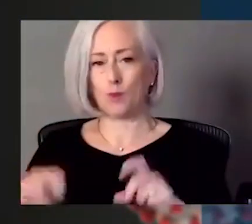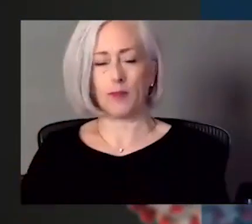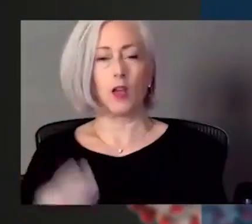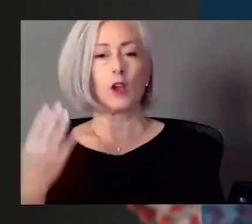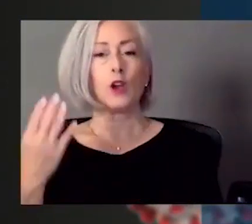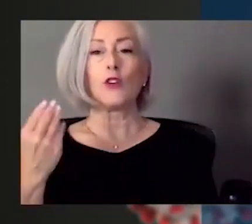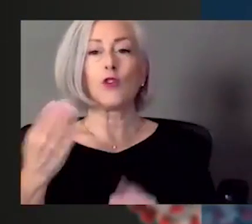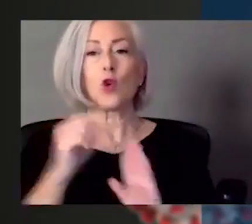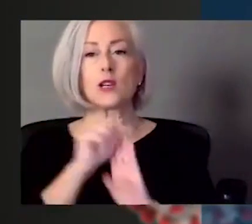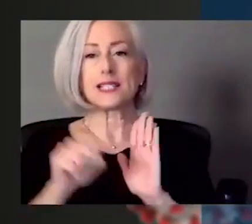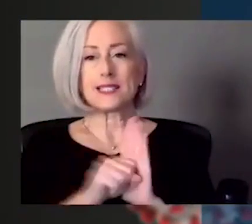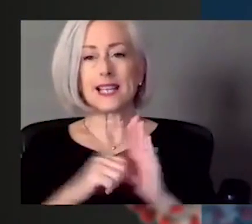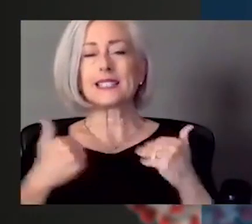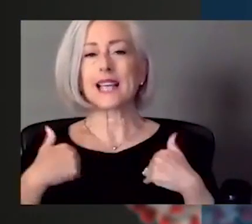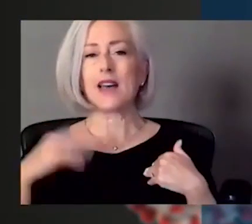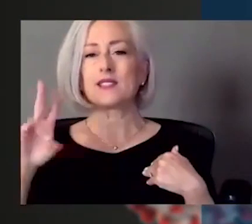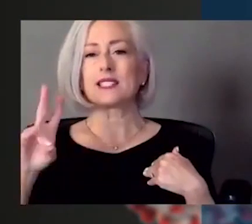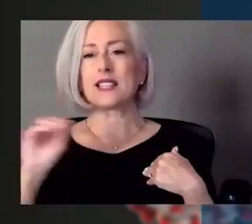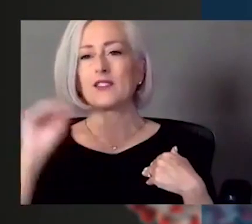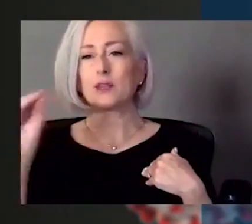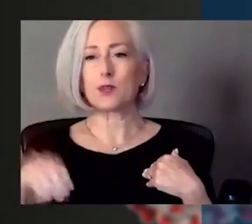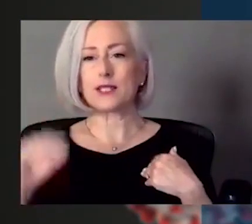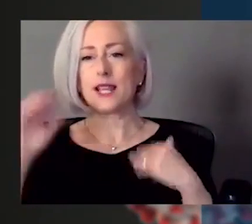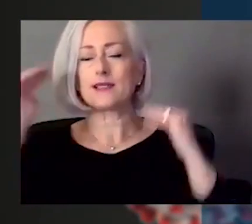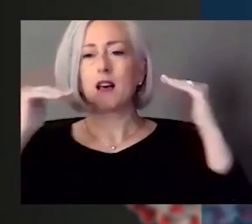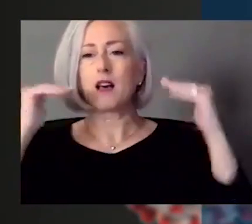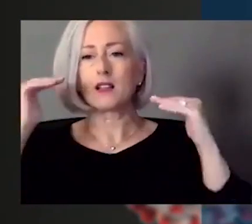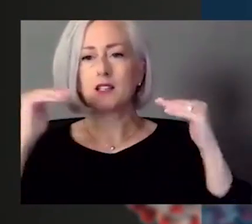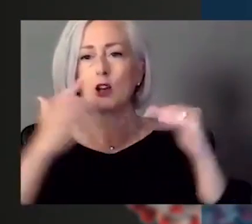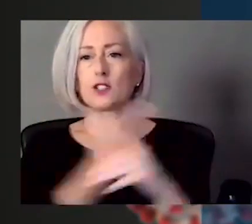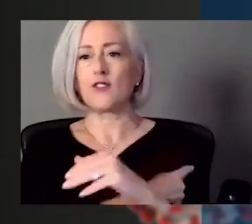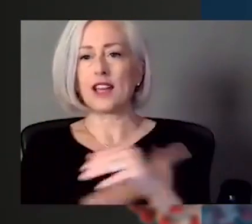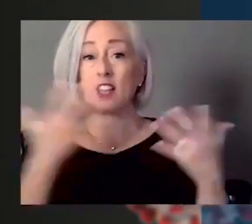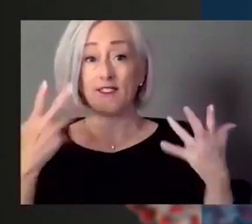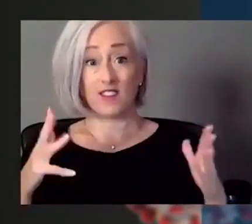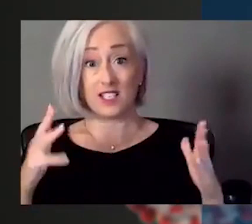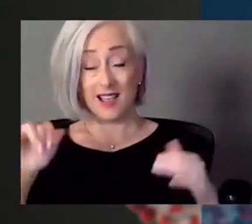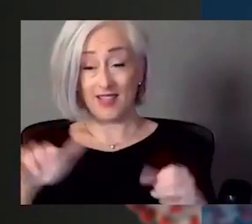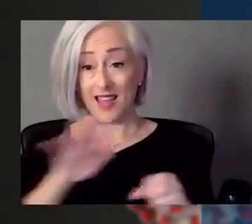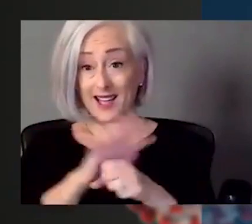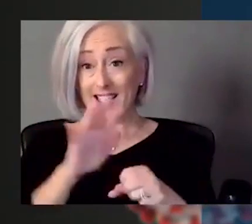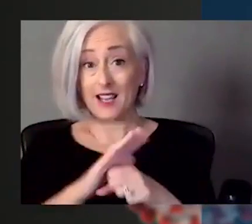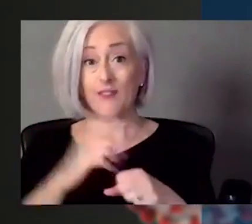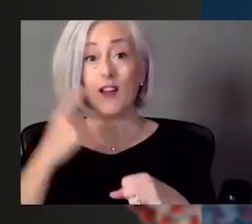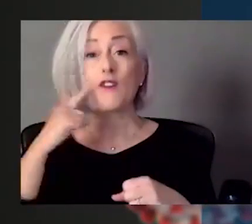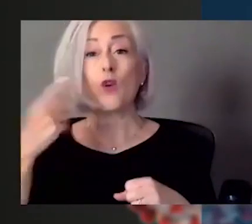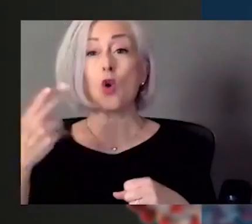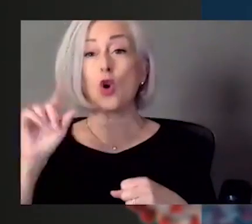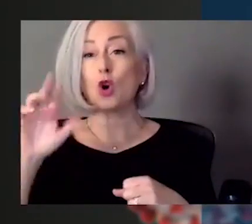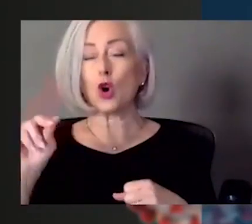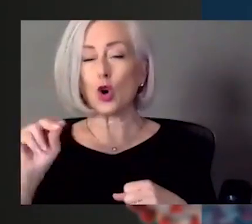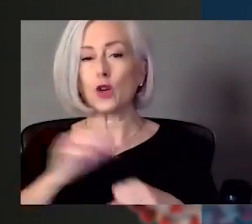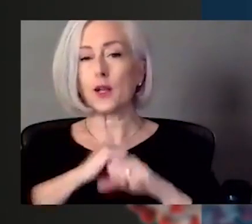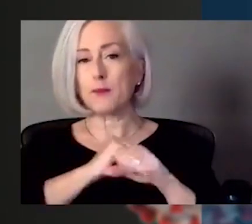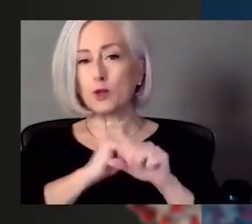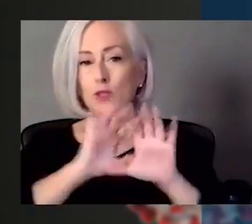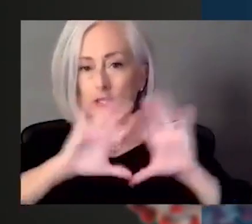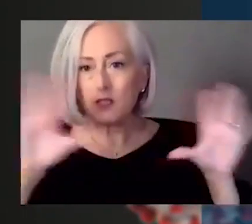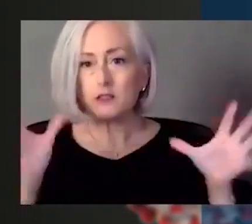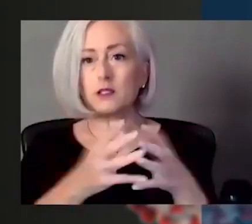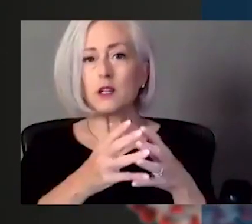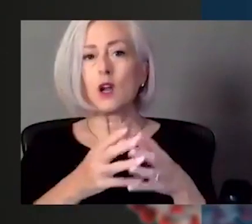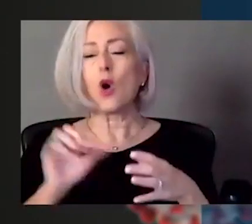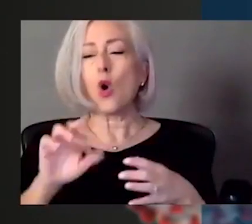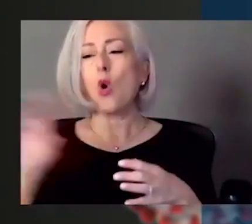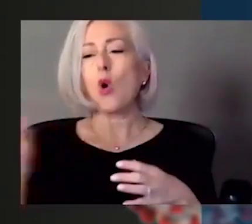adults vaccinated. Is that enough for herd immunity within those states that will the virus now push into other states more vigorously looking for